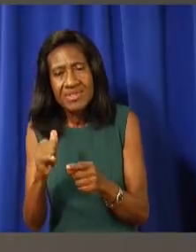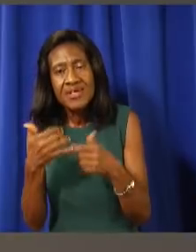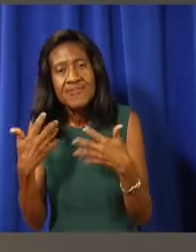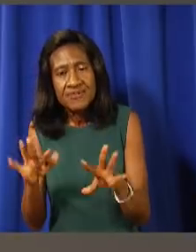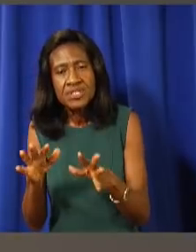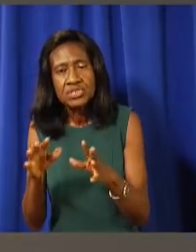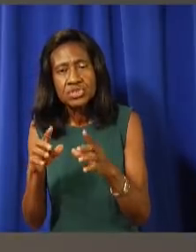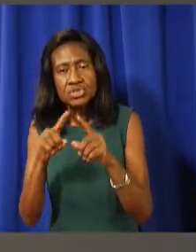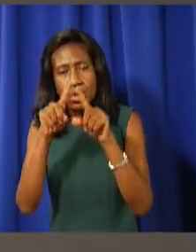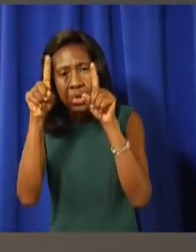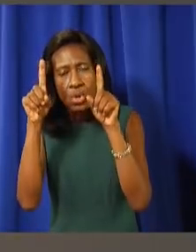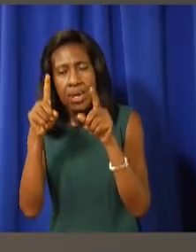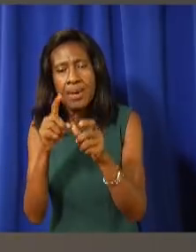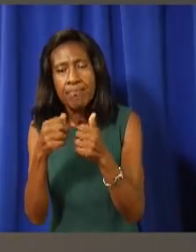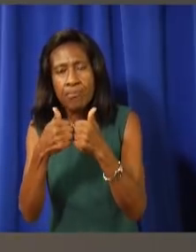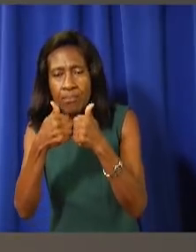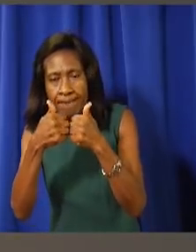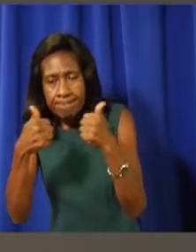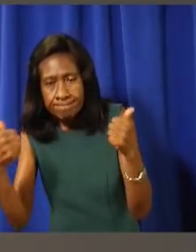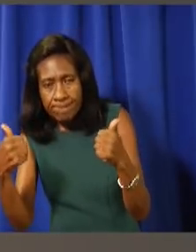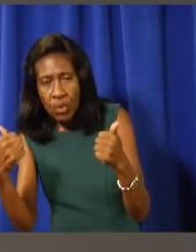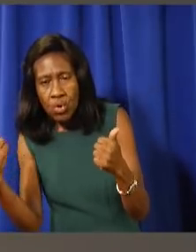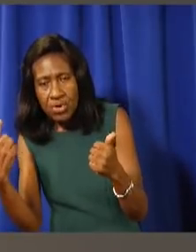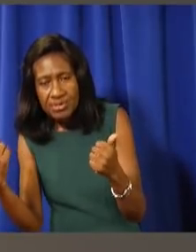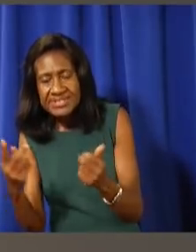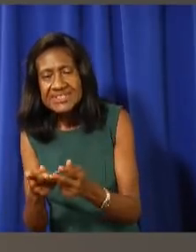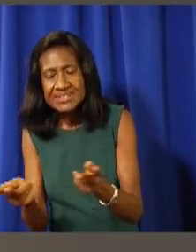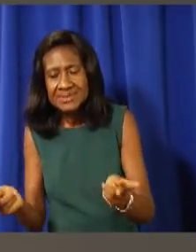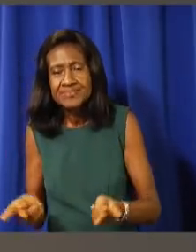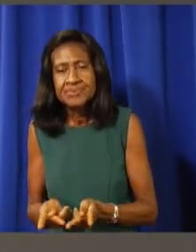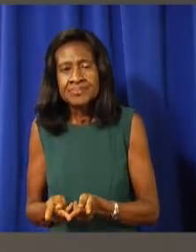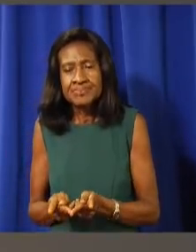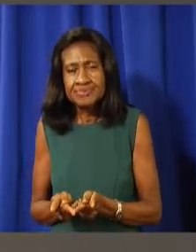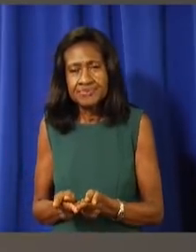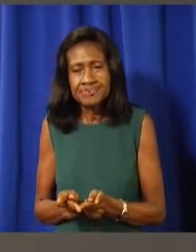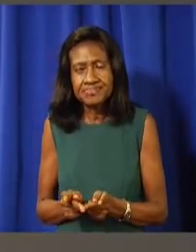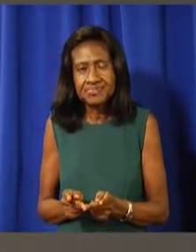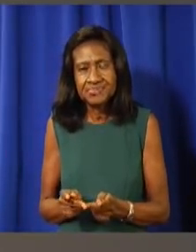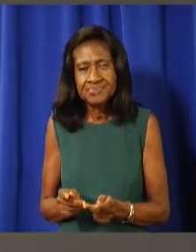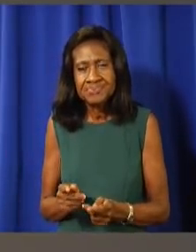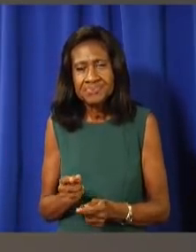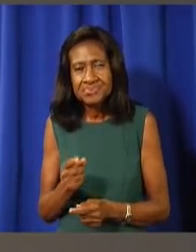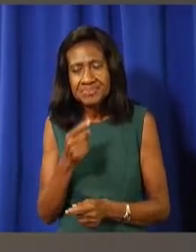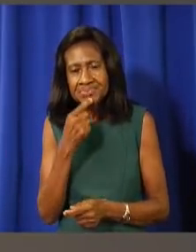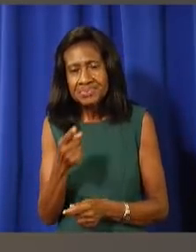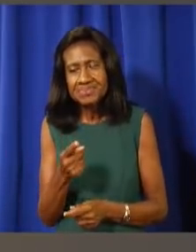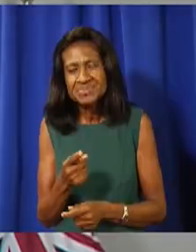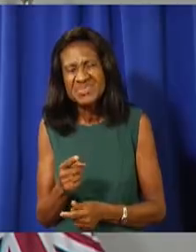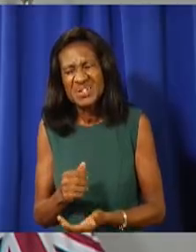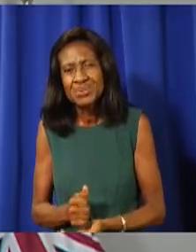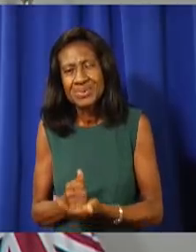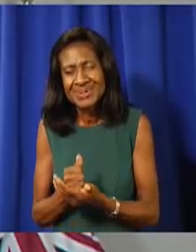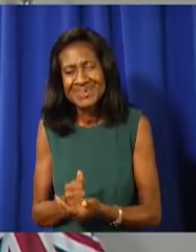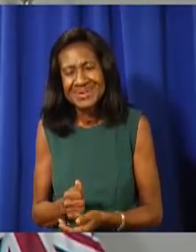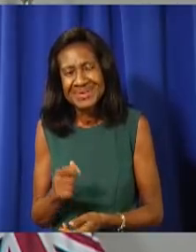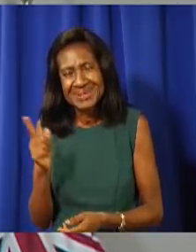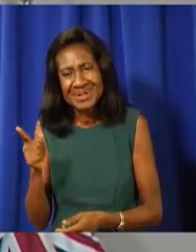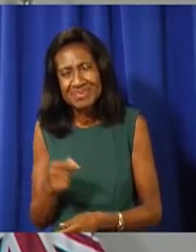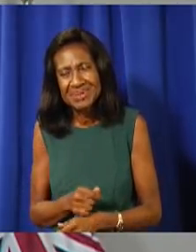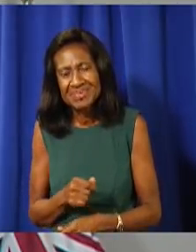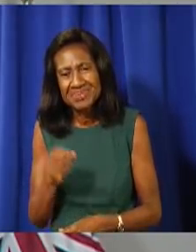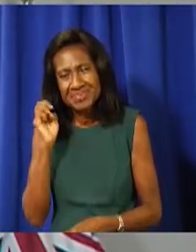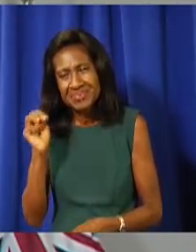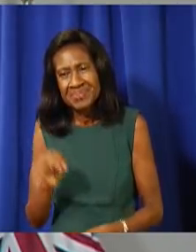before that, Mr. Brian, just to say I'll help you fix your crystal ball. think you probably will need I would welcome that. would welcome that. Well,